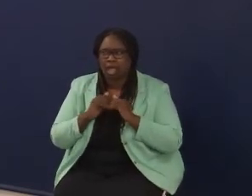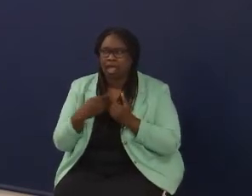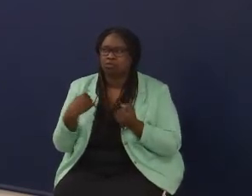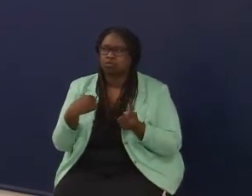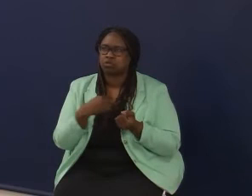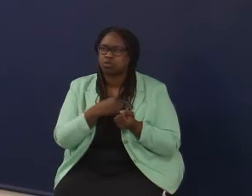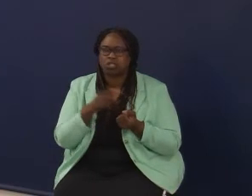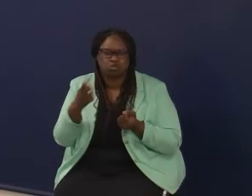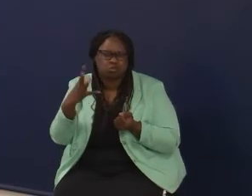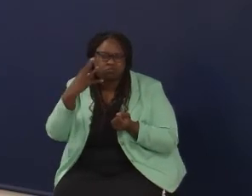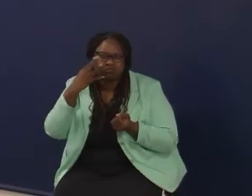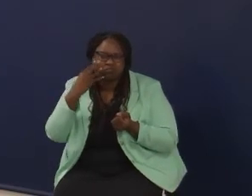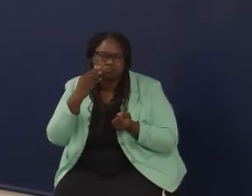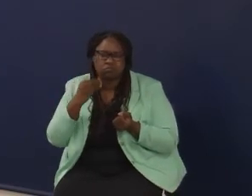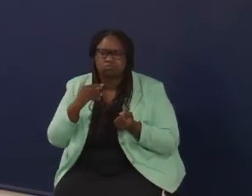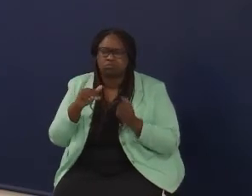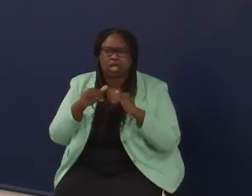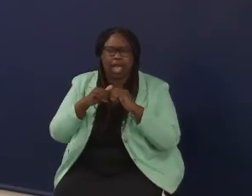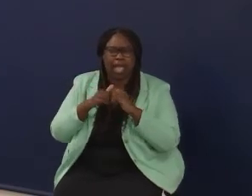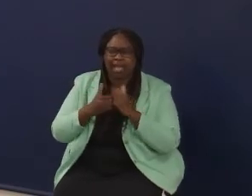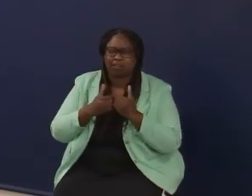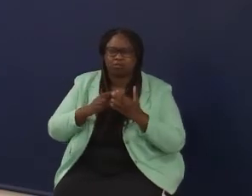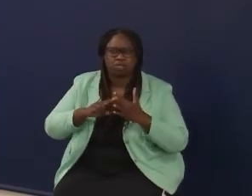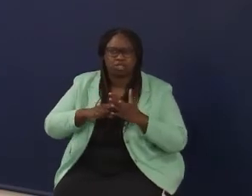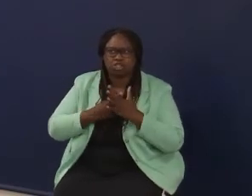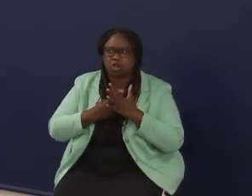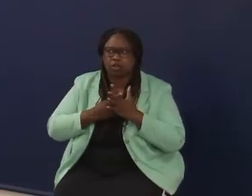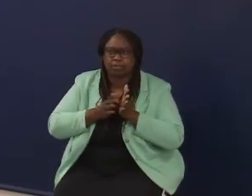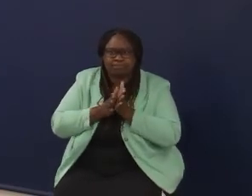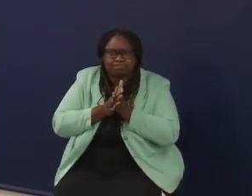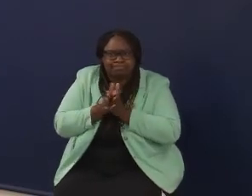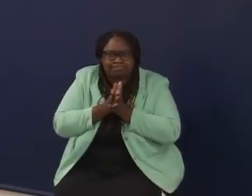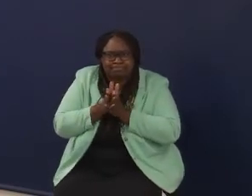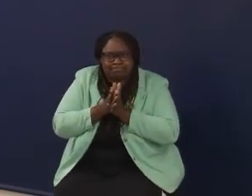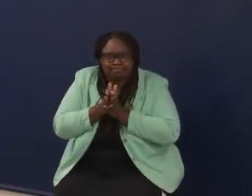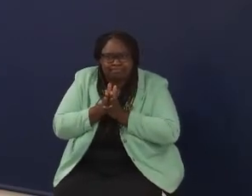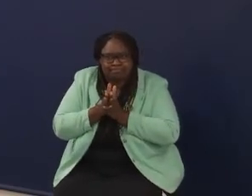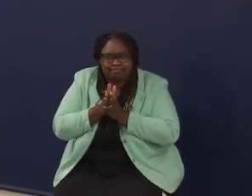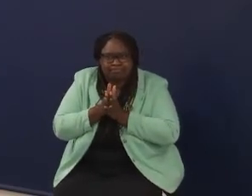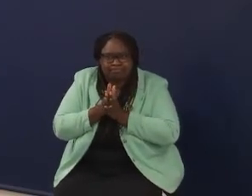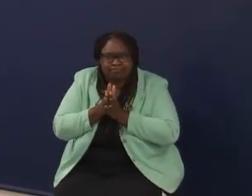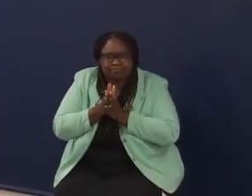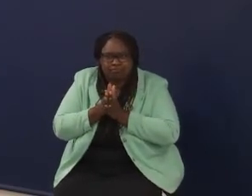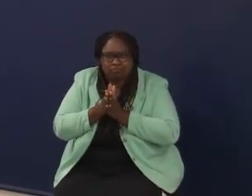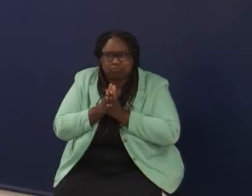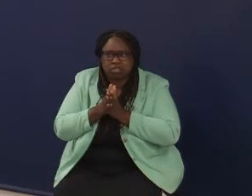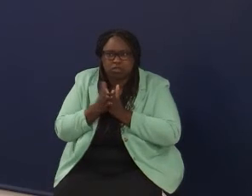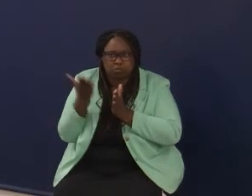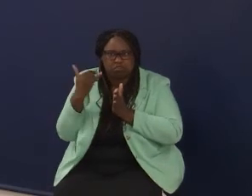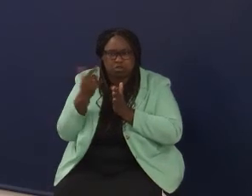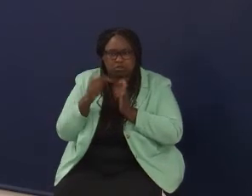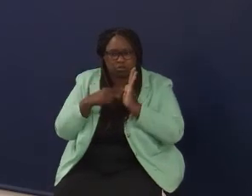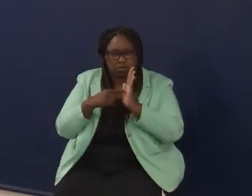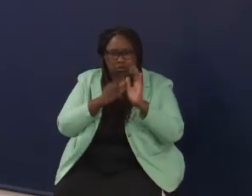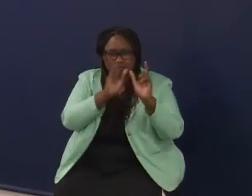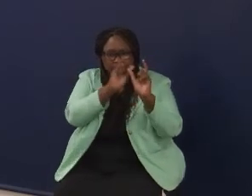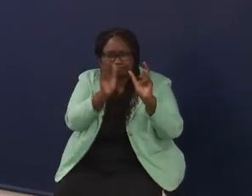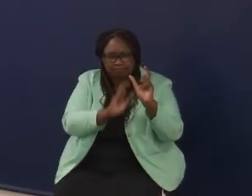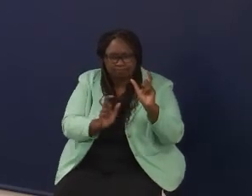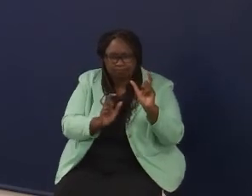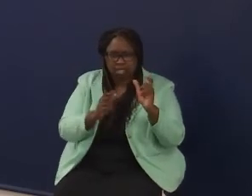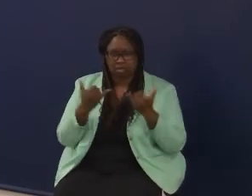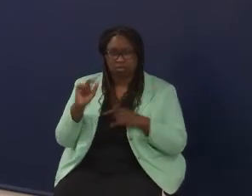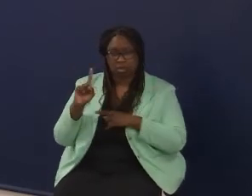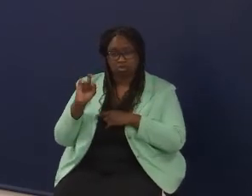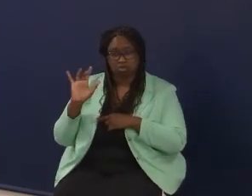reignite that passion that we gained from all those little boxes up there? Because now we have 125